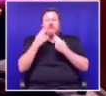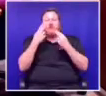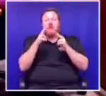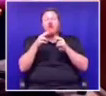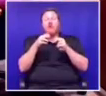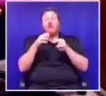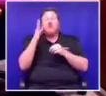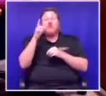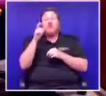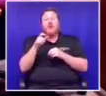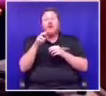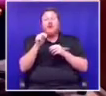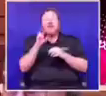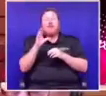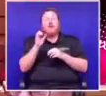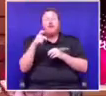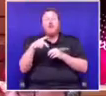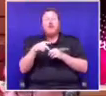Sipan.